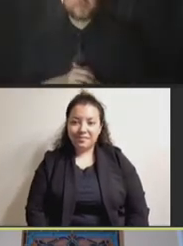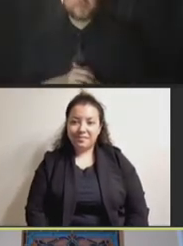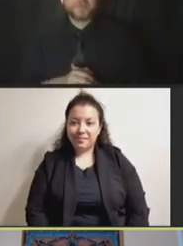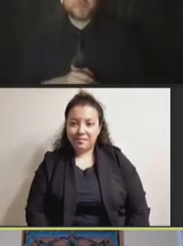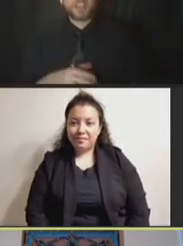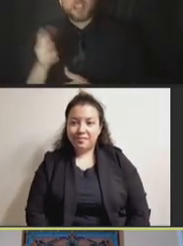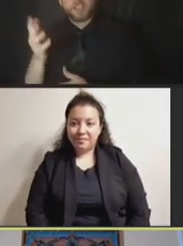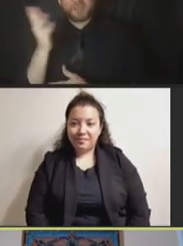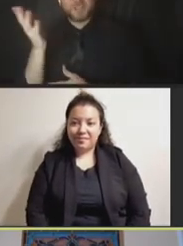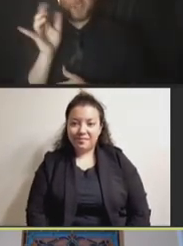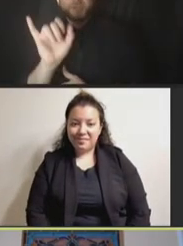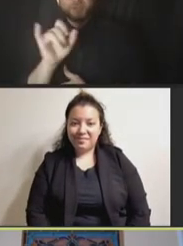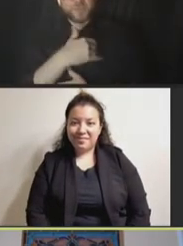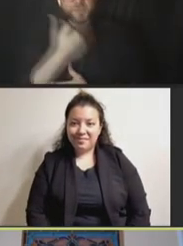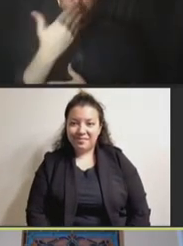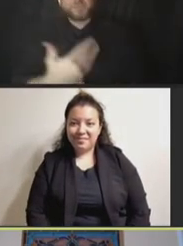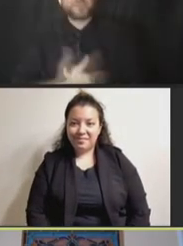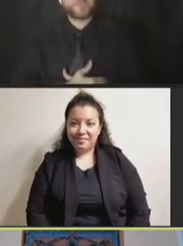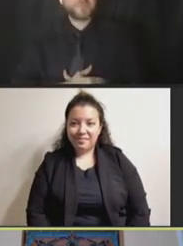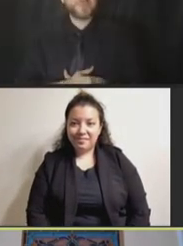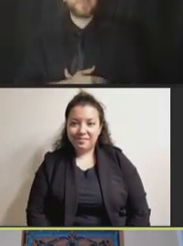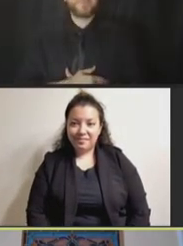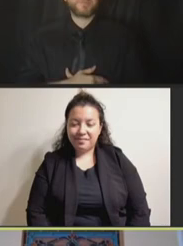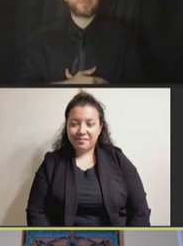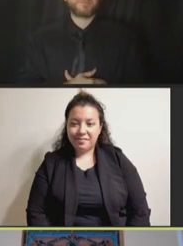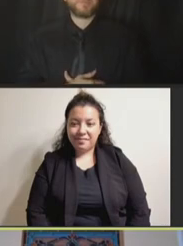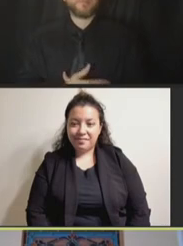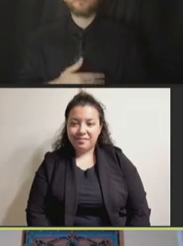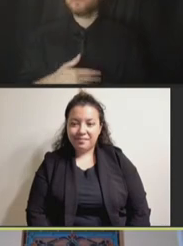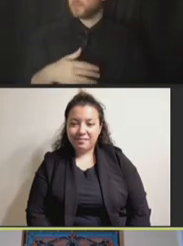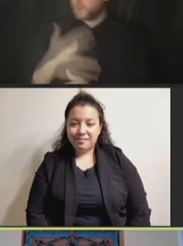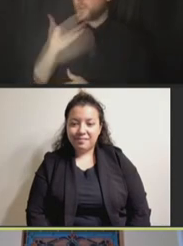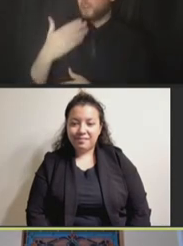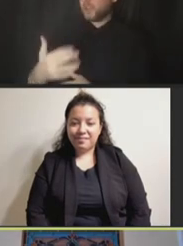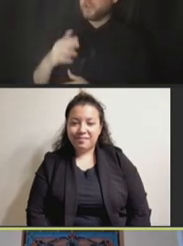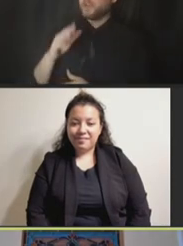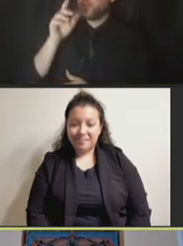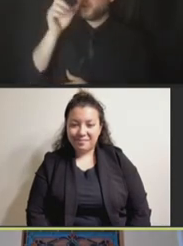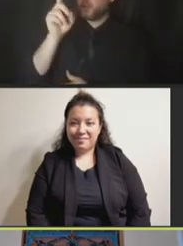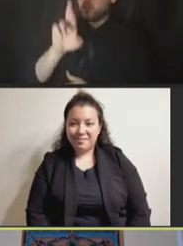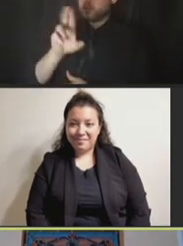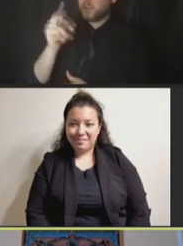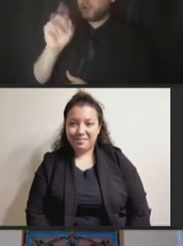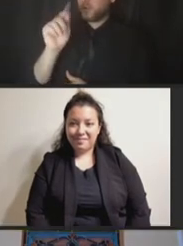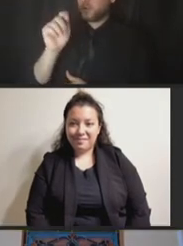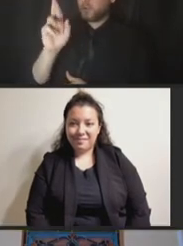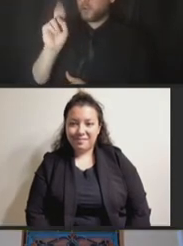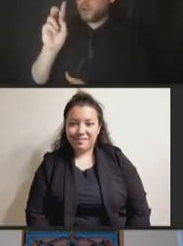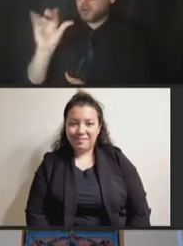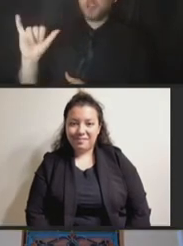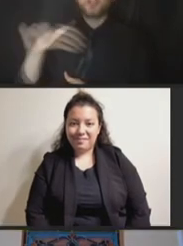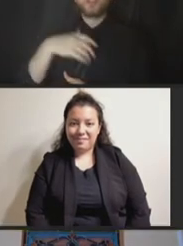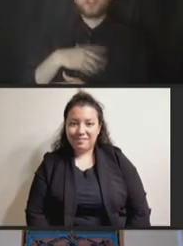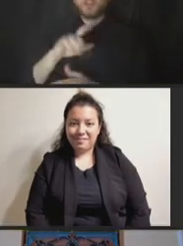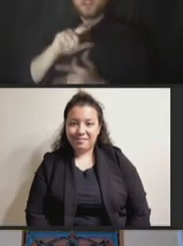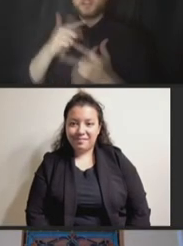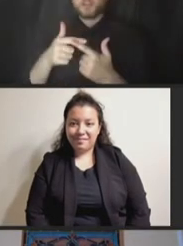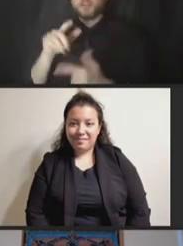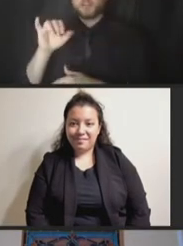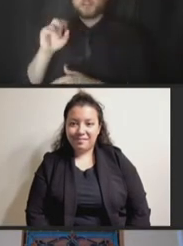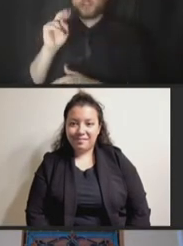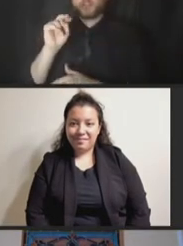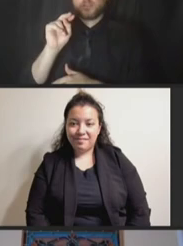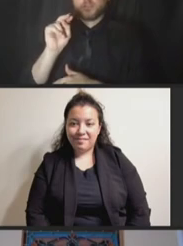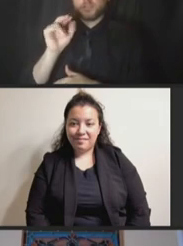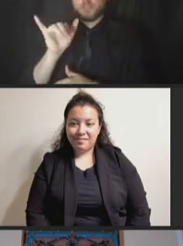speaking to you. Thank you. Thank you, Dr. Nagarney. Our next presenter in this panel is Joni Robertson